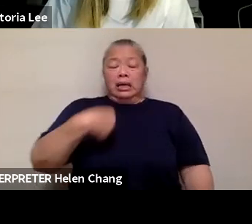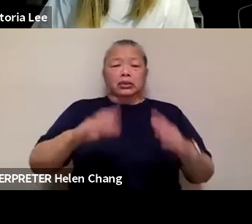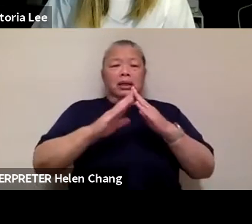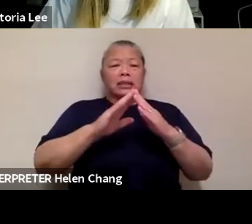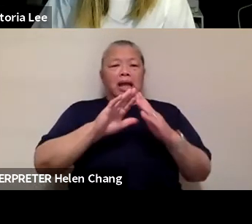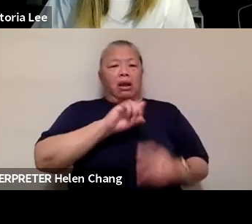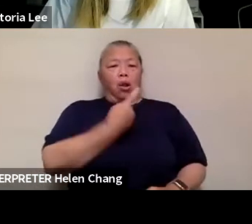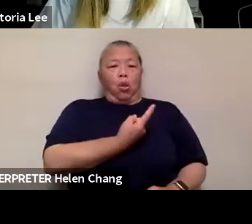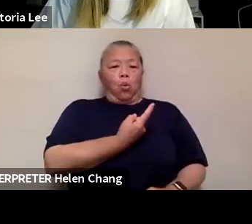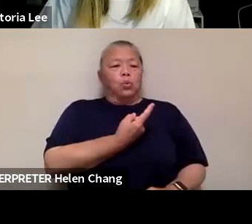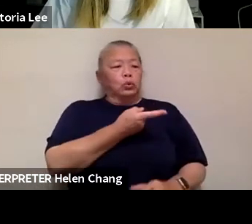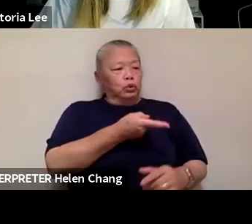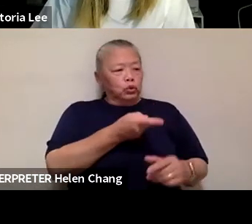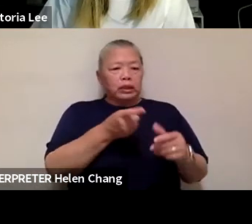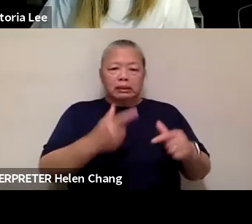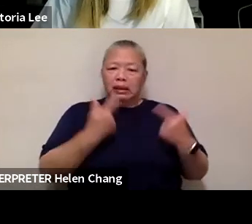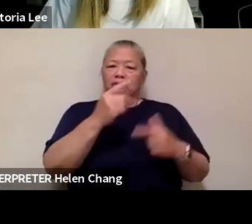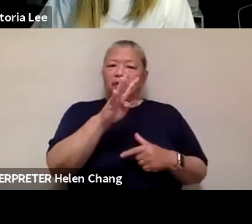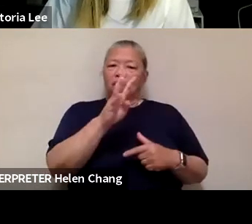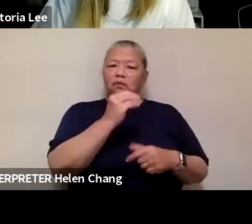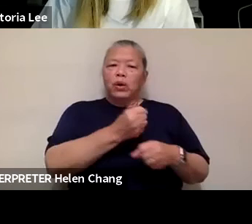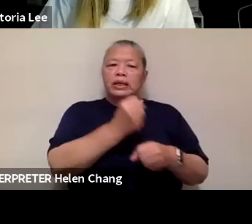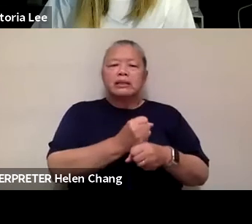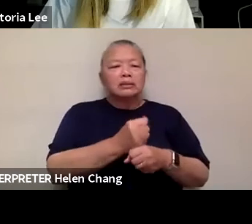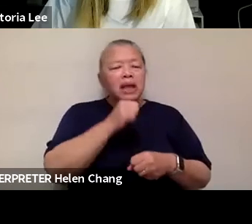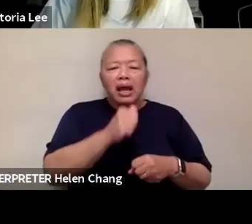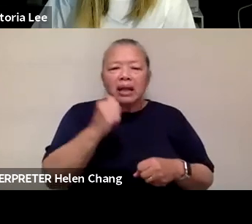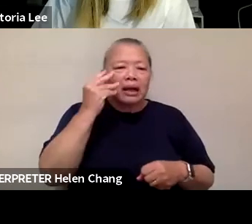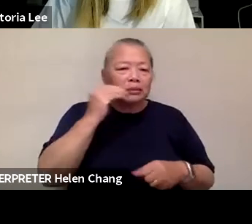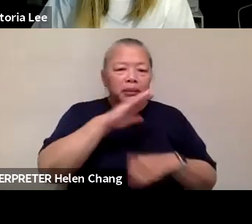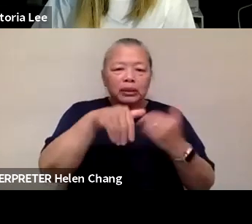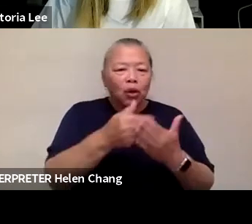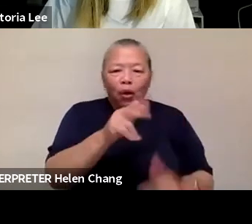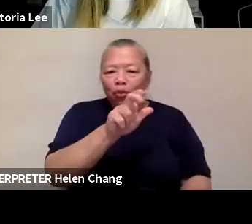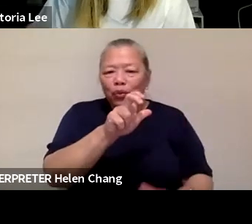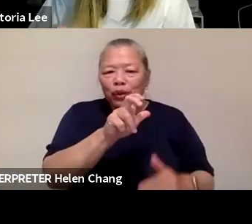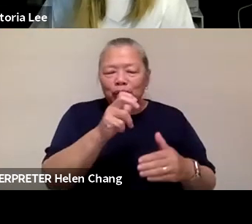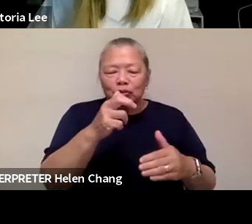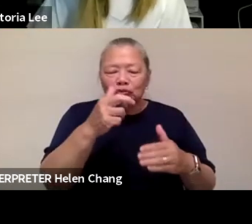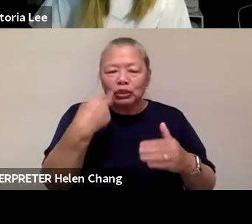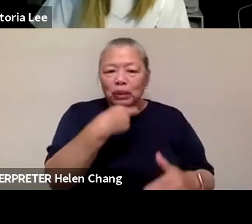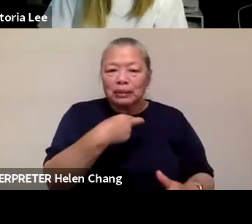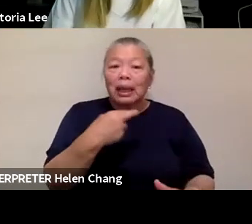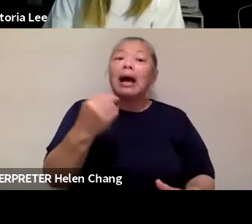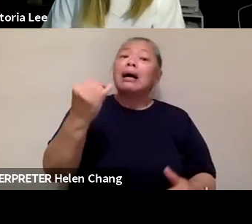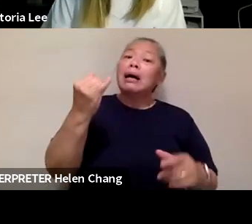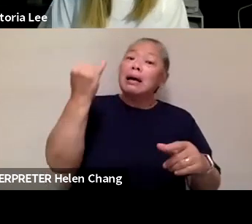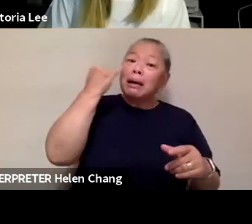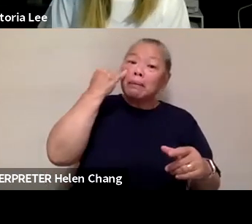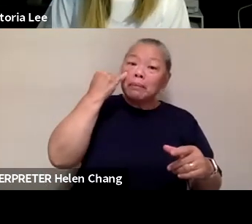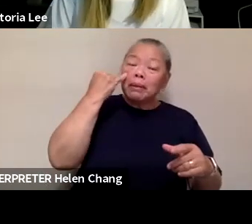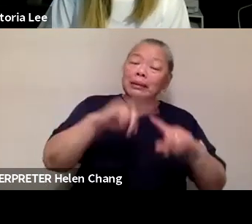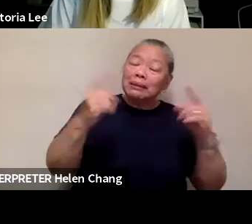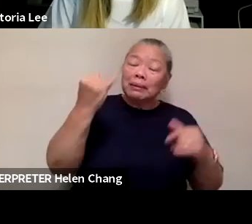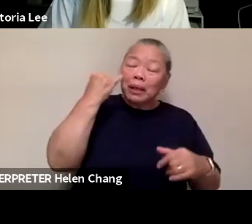You could be there 40 years, not experience the 300 restaurant I have. Now imagine I take you to China and that's 4,000 years